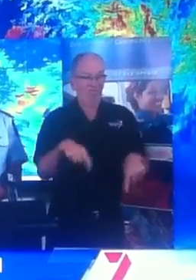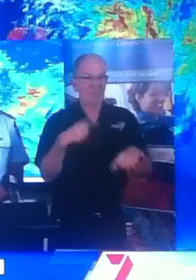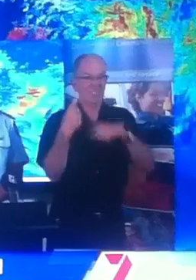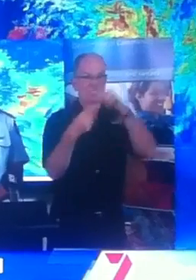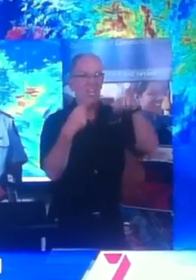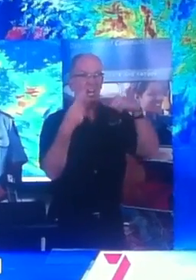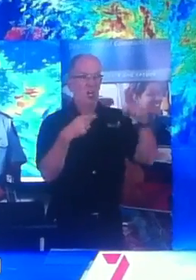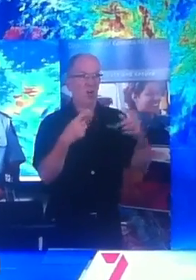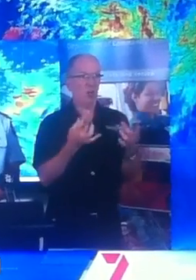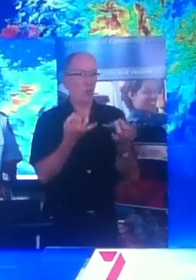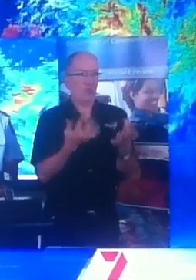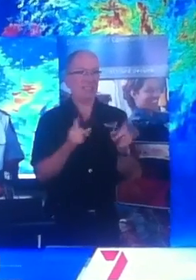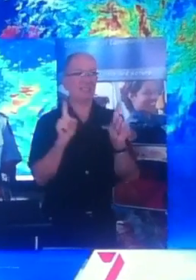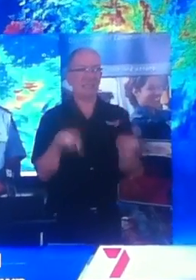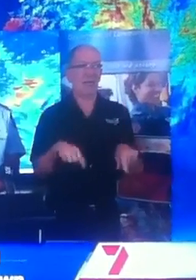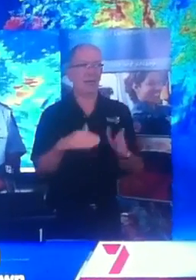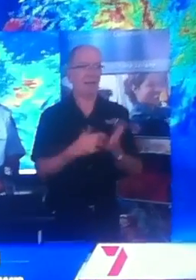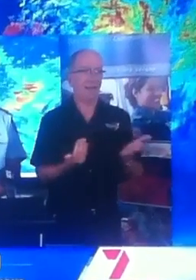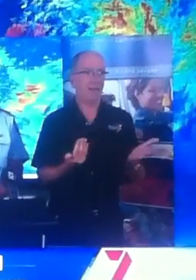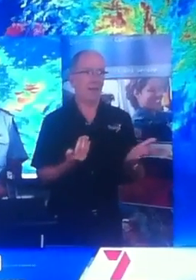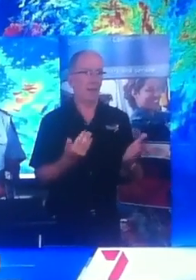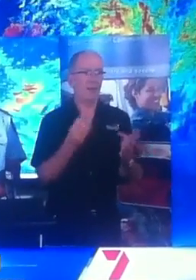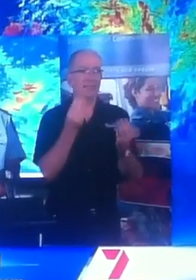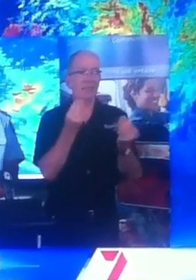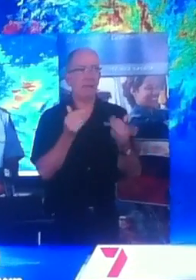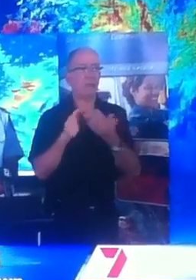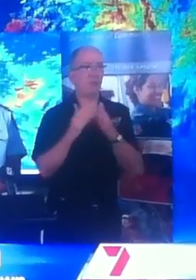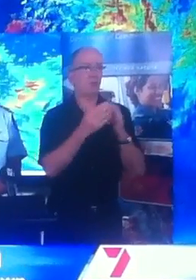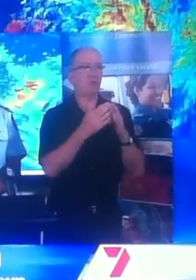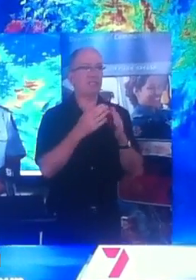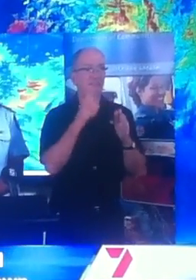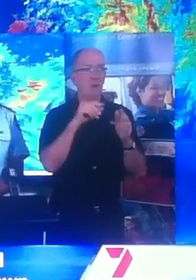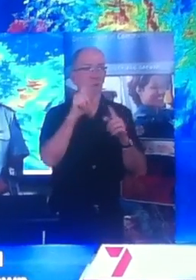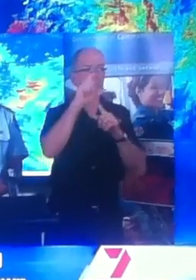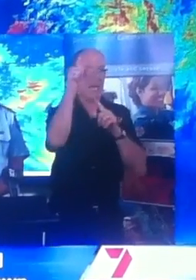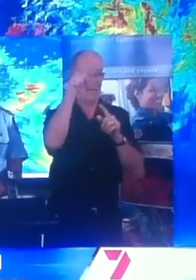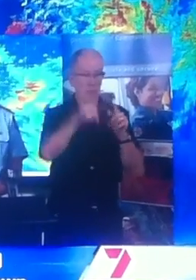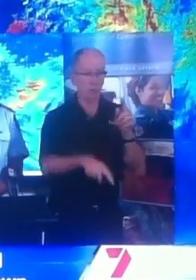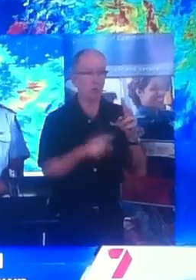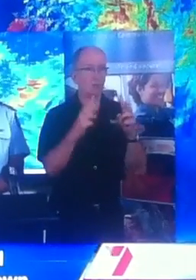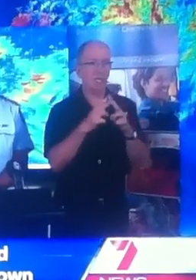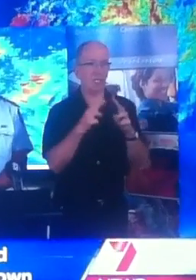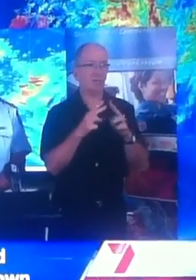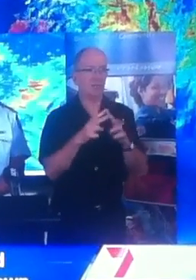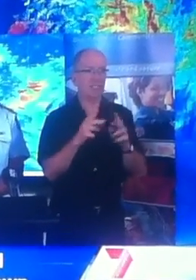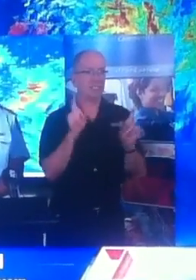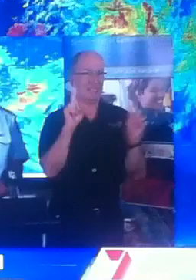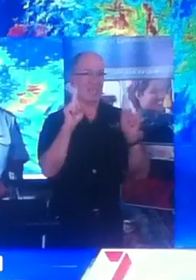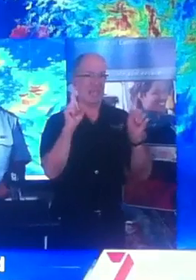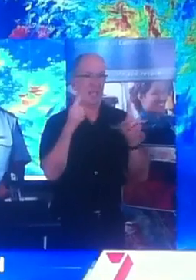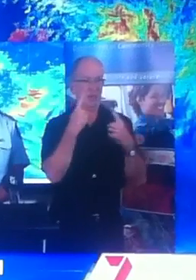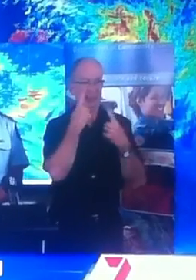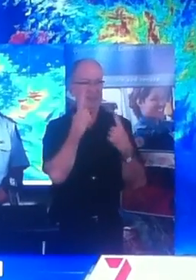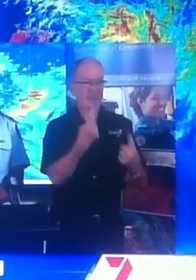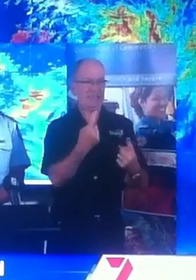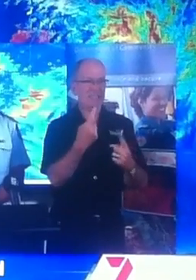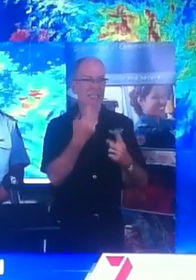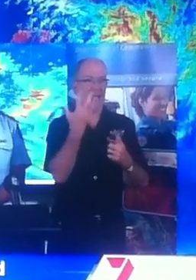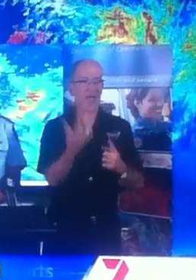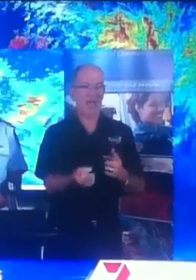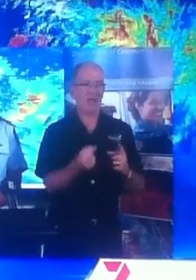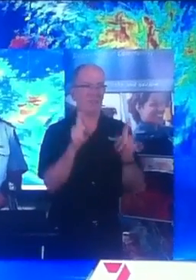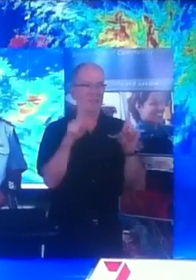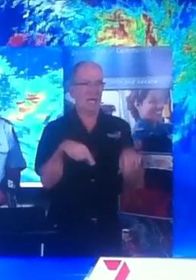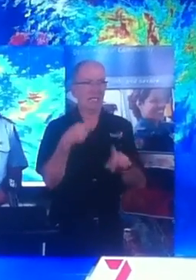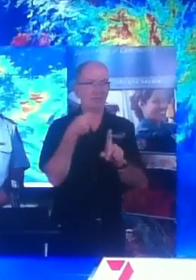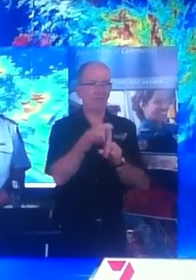already started and some of the communities in this Cairns to Townsville stretch are starting to see the effects. air